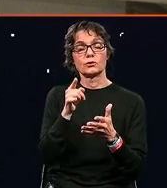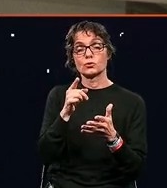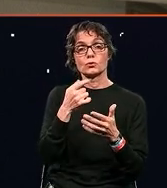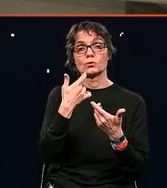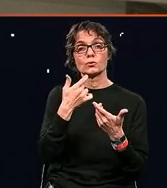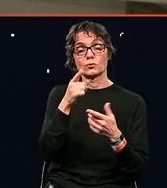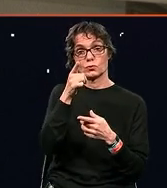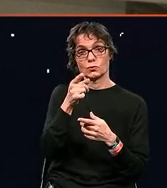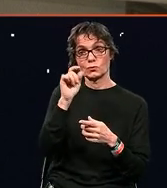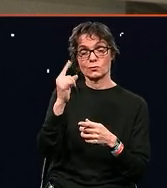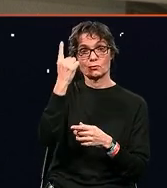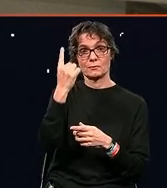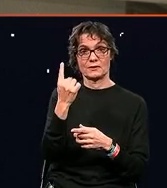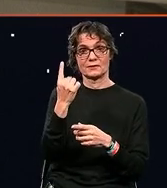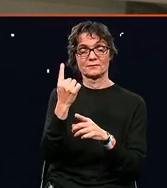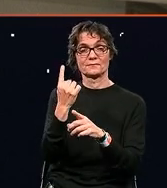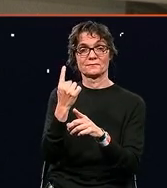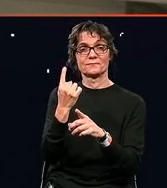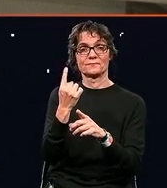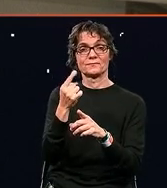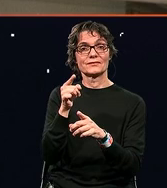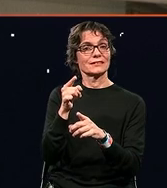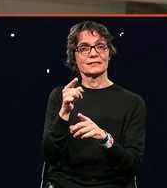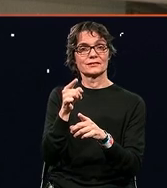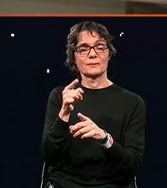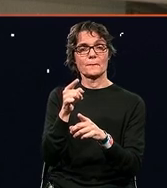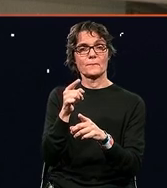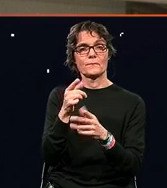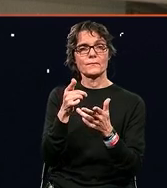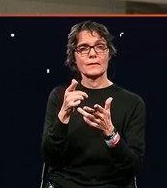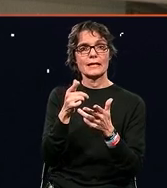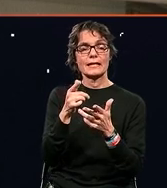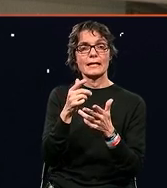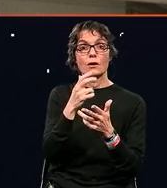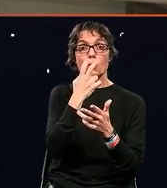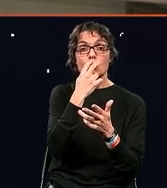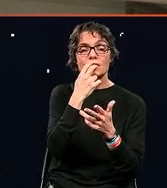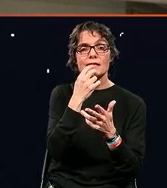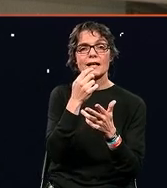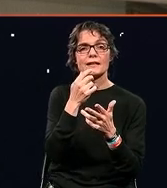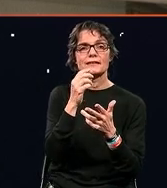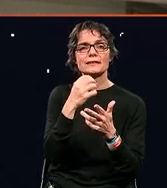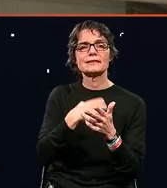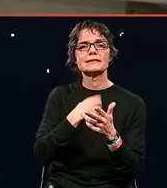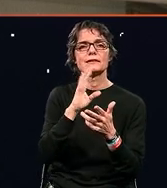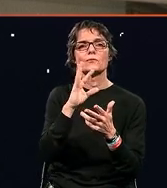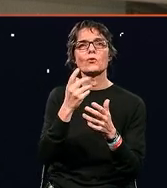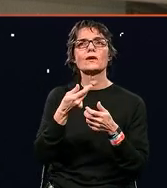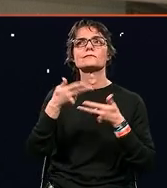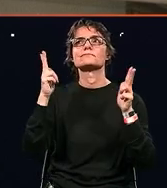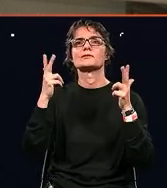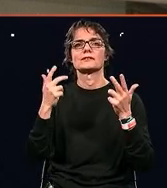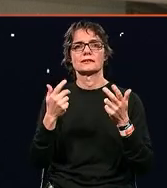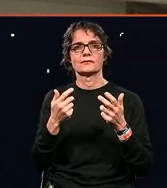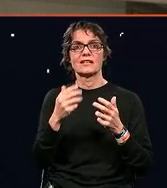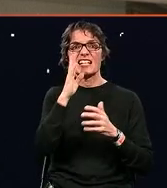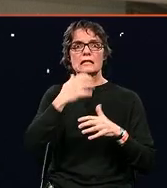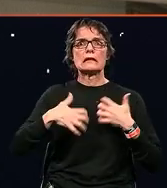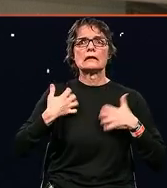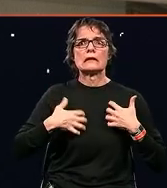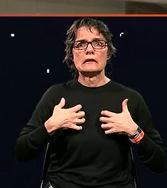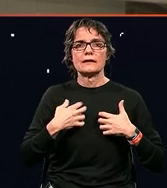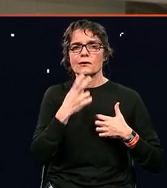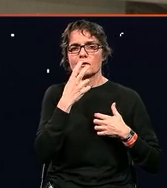And you cannot be curious nervous if you're stressed or not even if you're too target oriented.